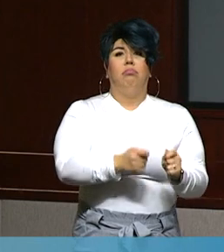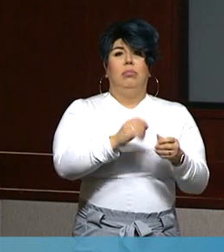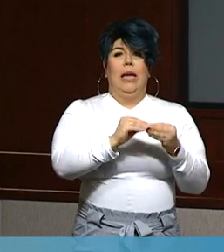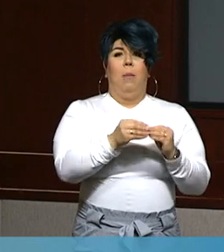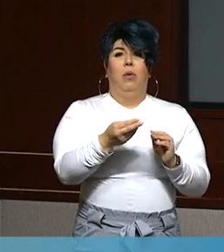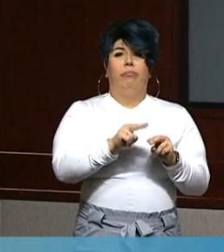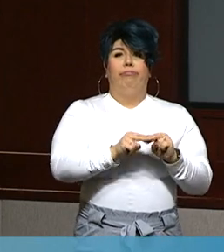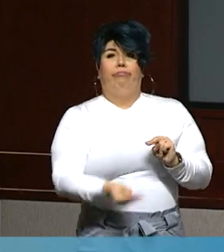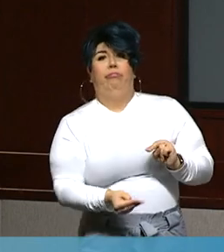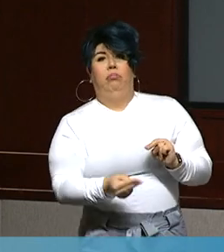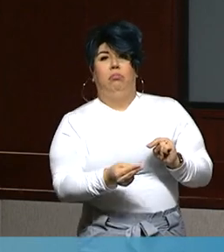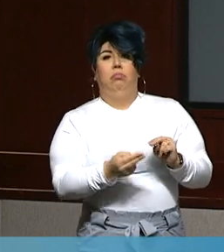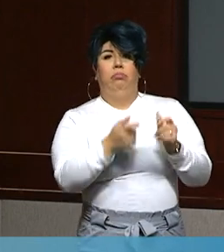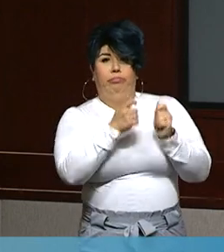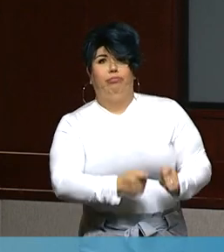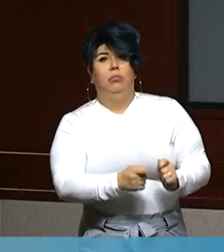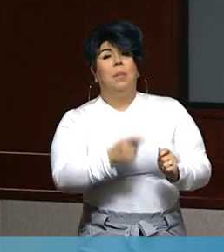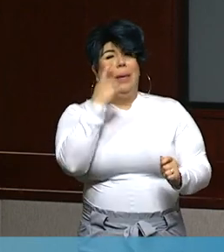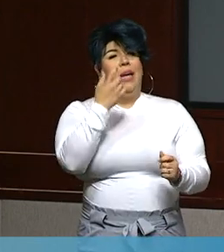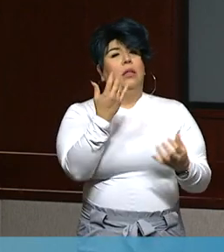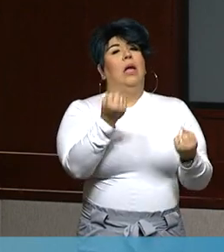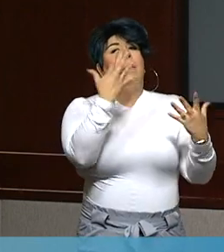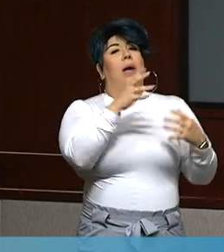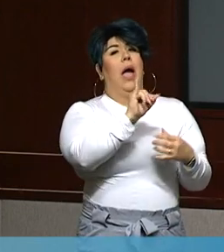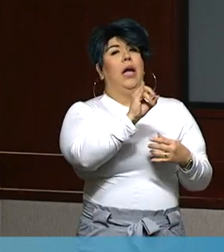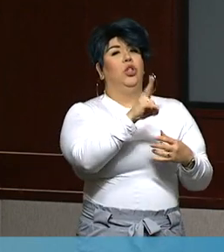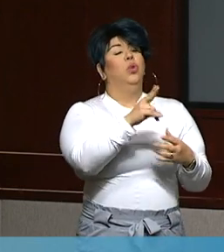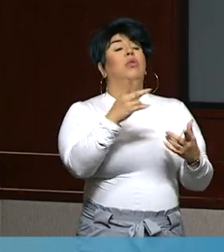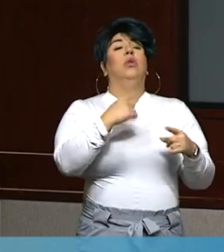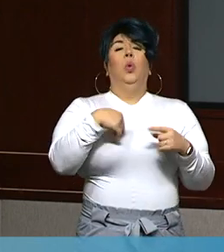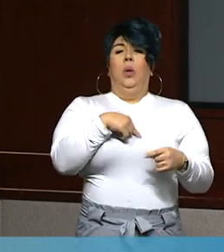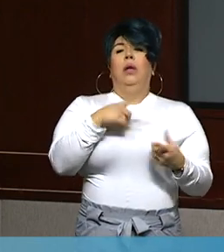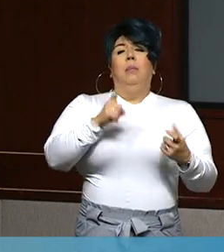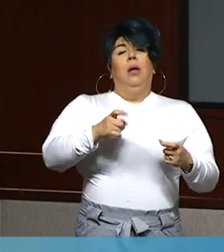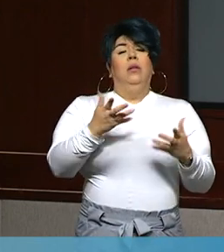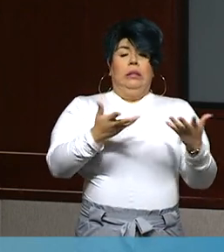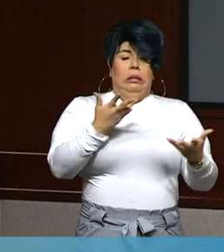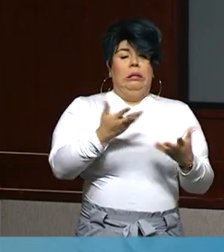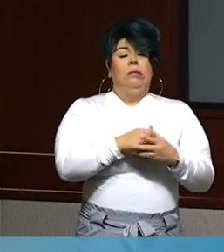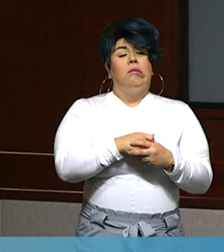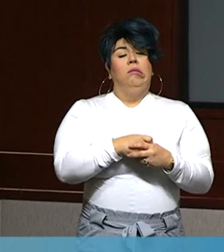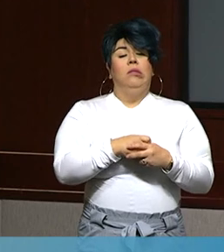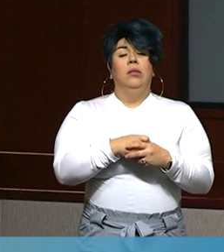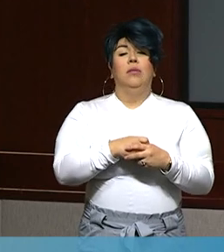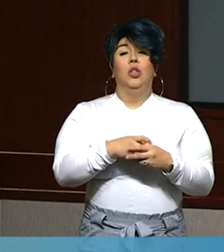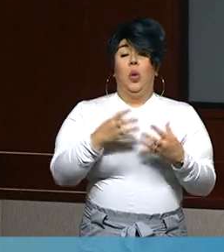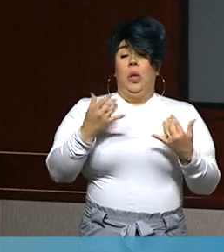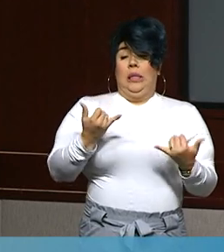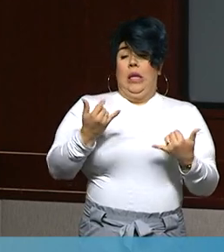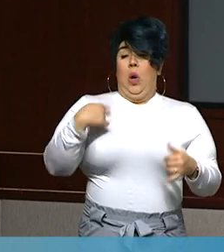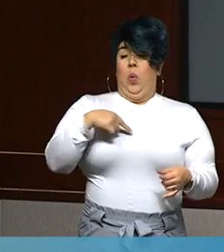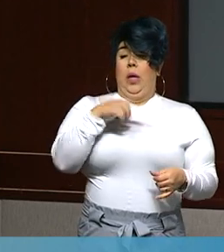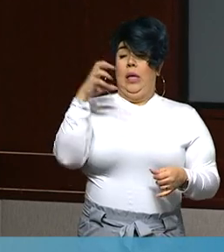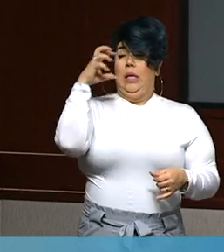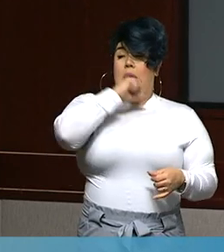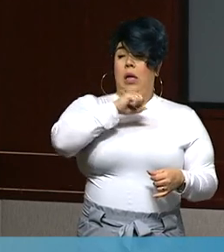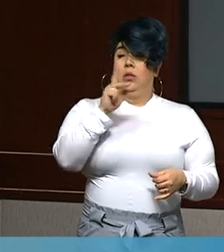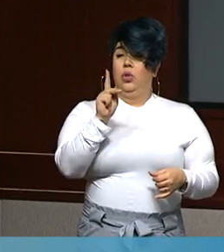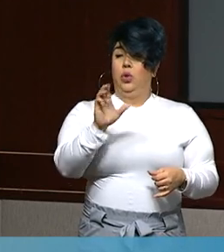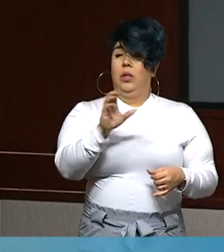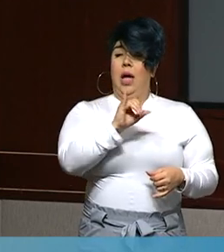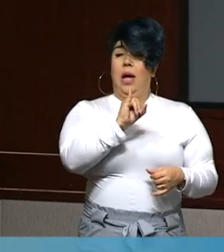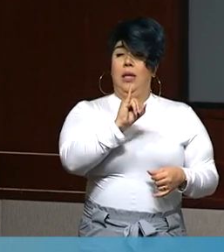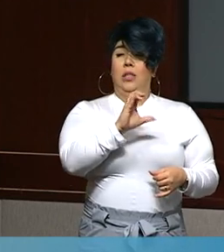to replicate the state's calculation using data reported from the hospitals. As of today, estimate that Kern County's ICU